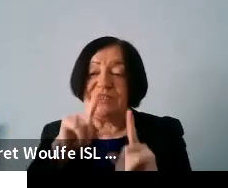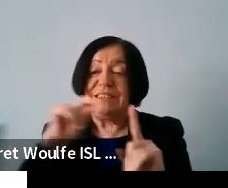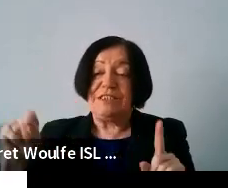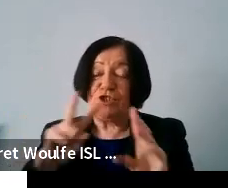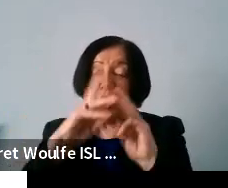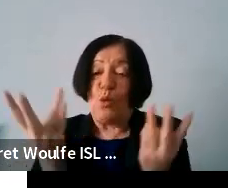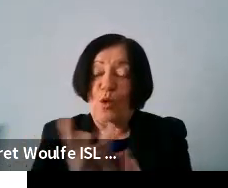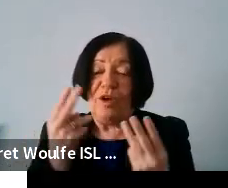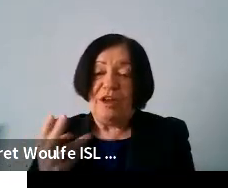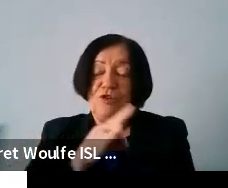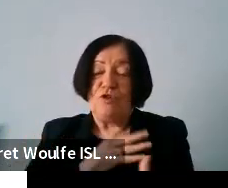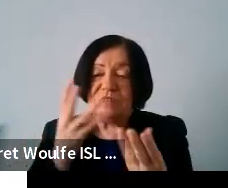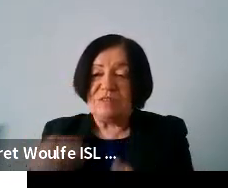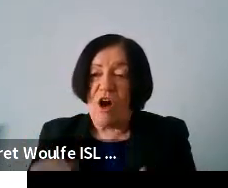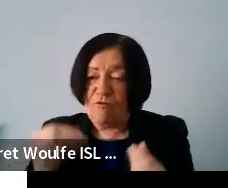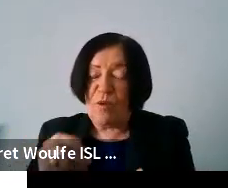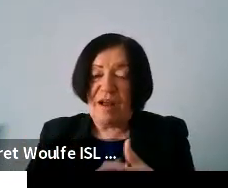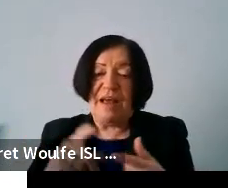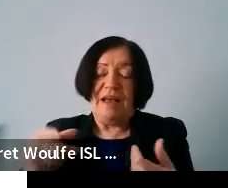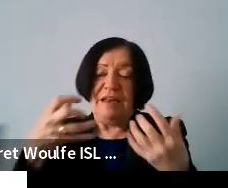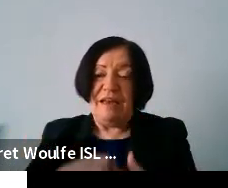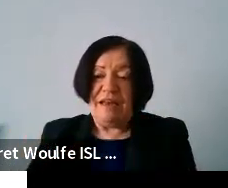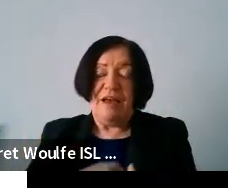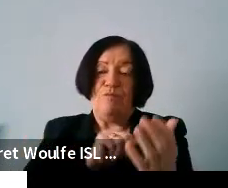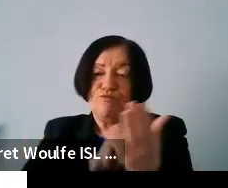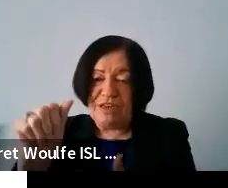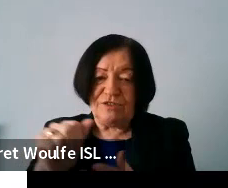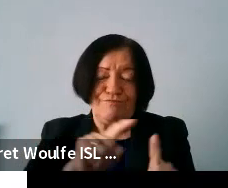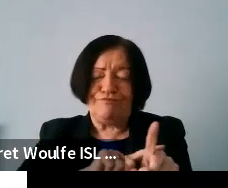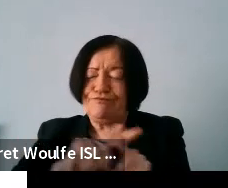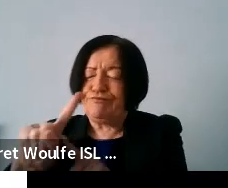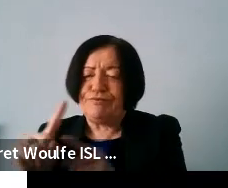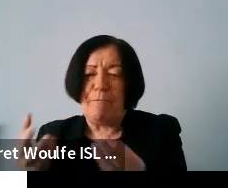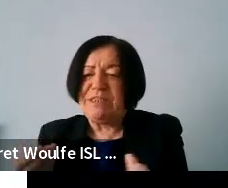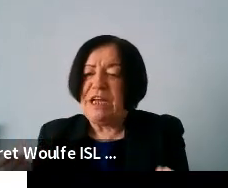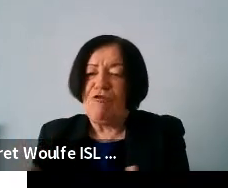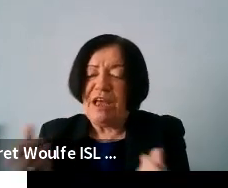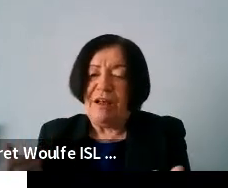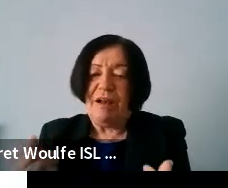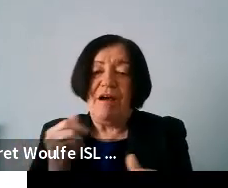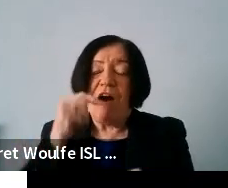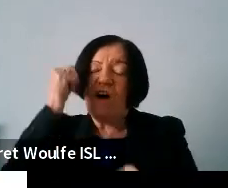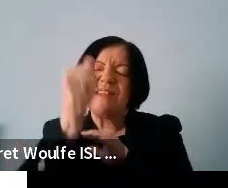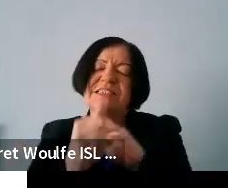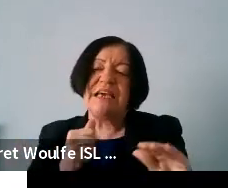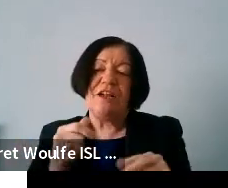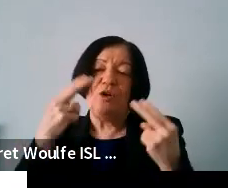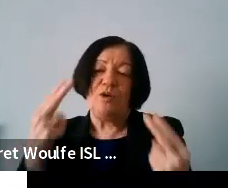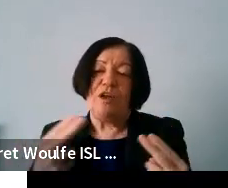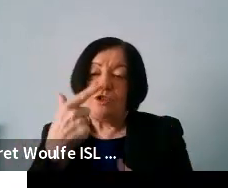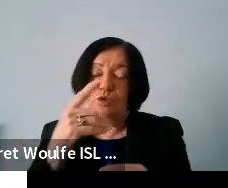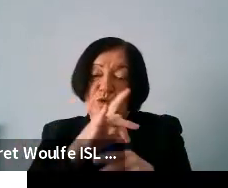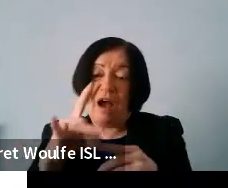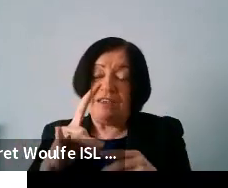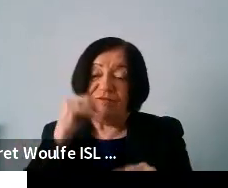you need good software good devices printers a range of material there in terms of skills you need two kinds of